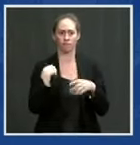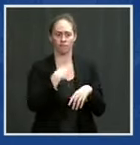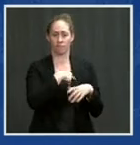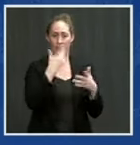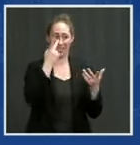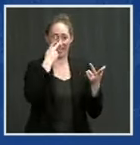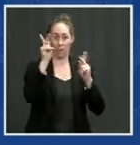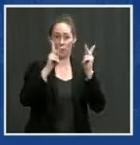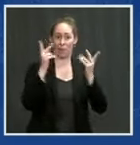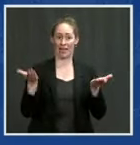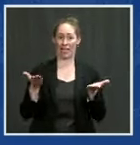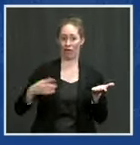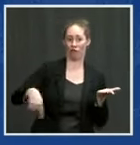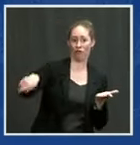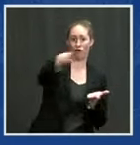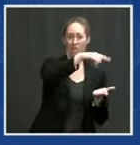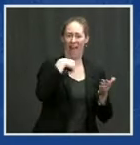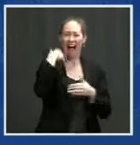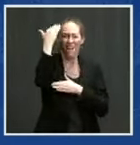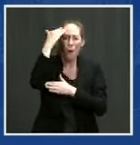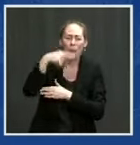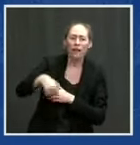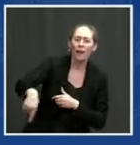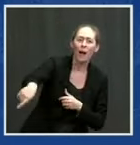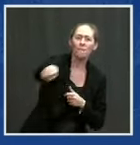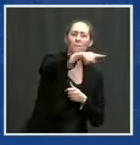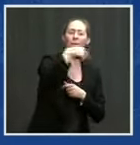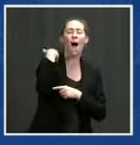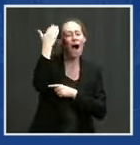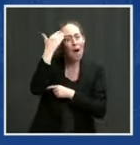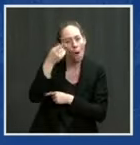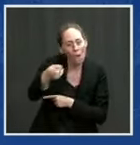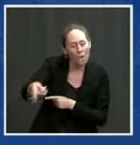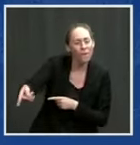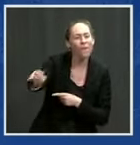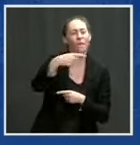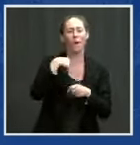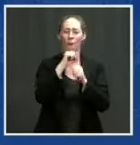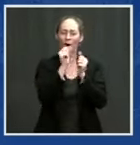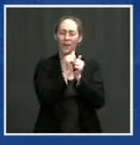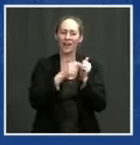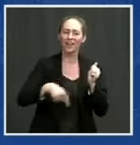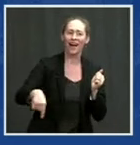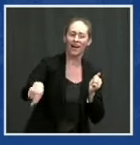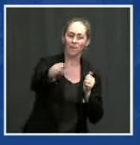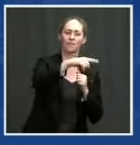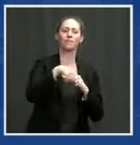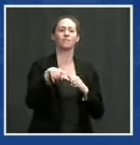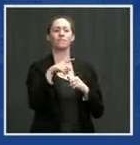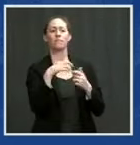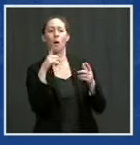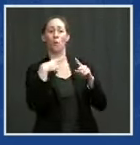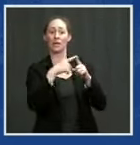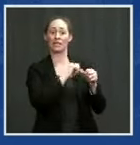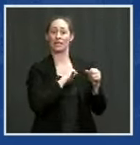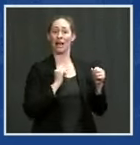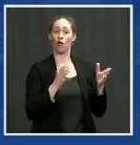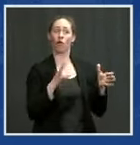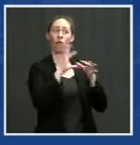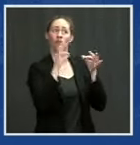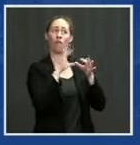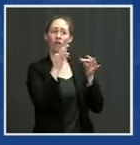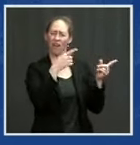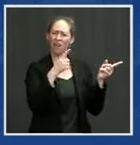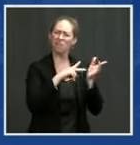know them everybody knows and you guys know when certain senators said tell you something they mean it and others you take